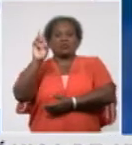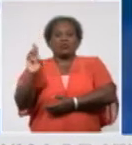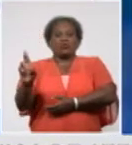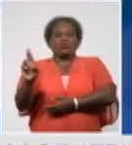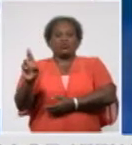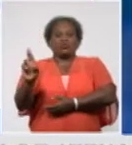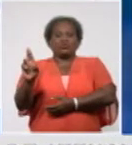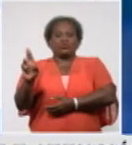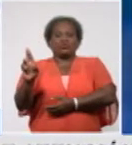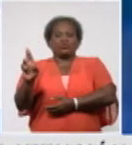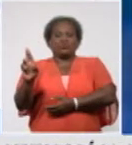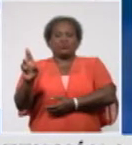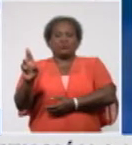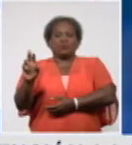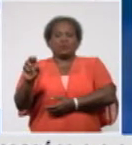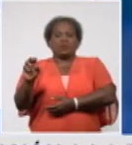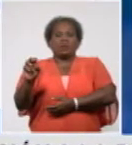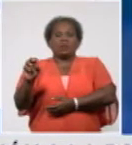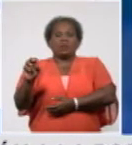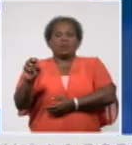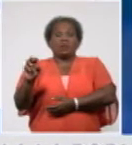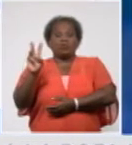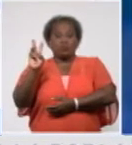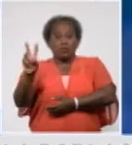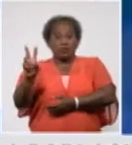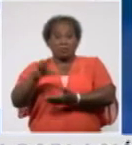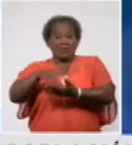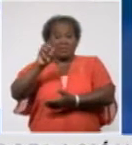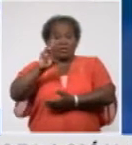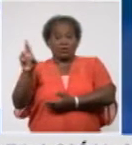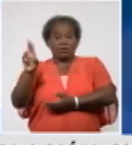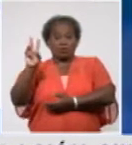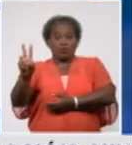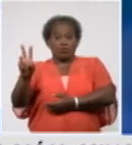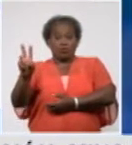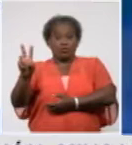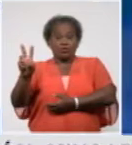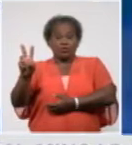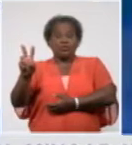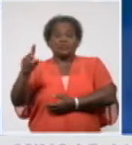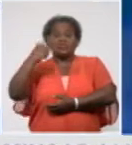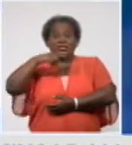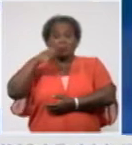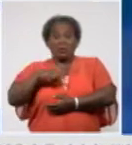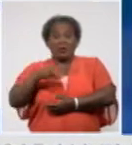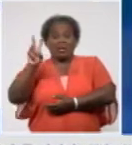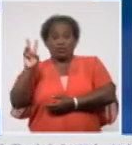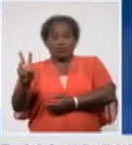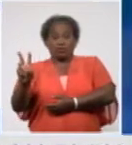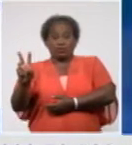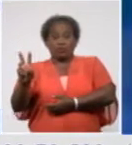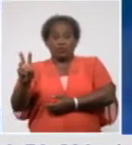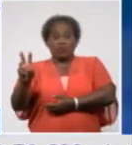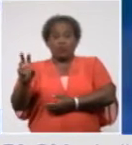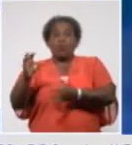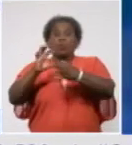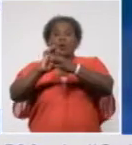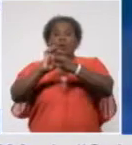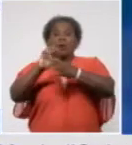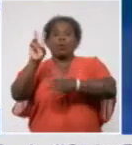Cerro, Guanabacoa, Cotorro, San Miguel and Lalisa with 2 cases each